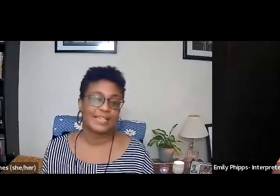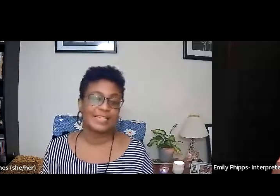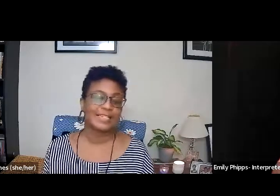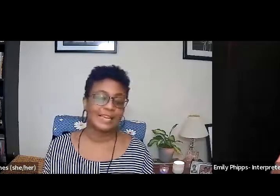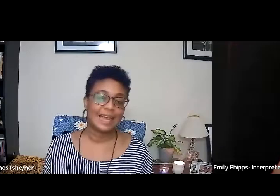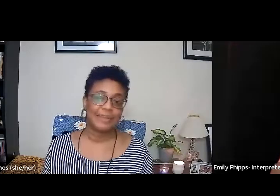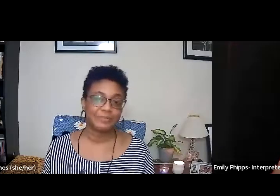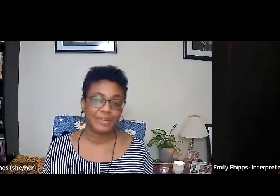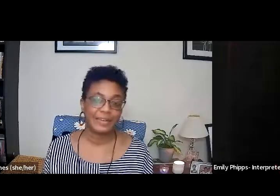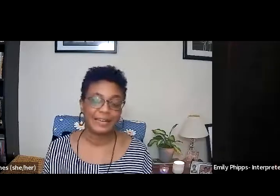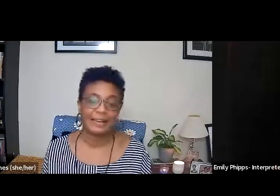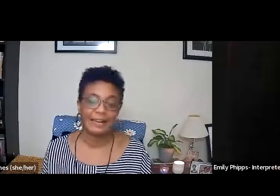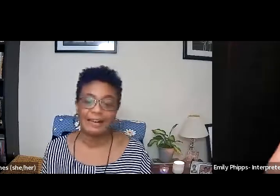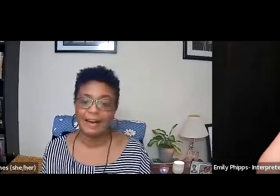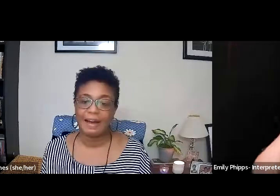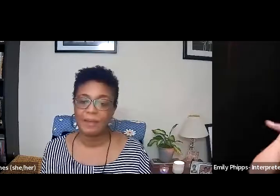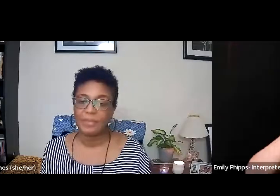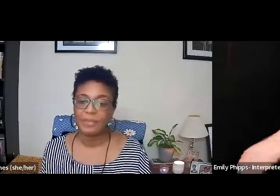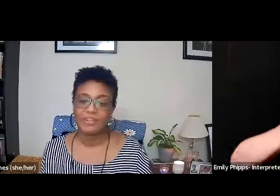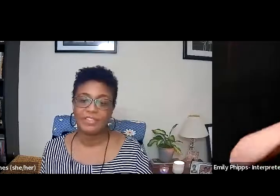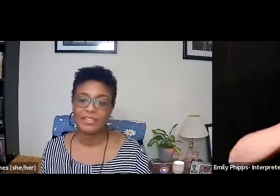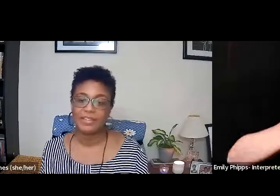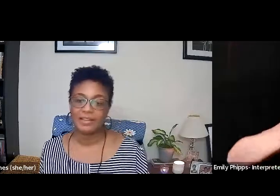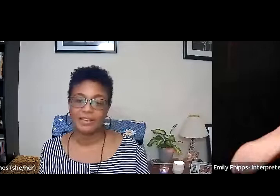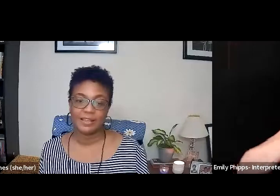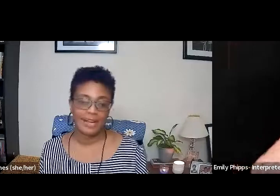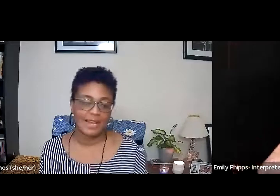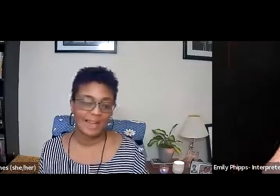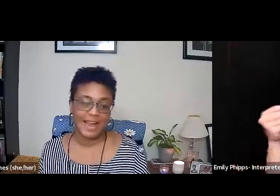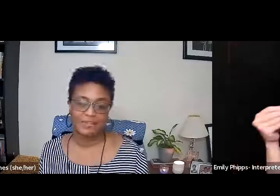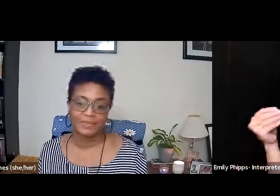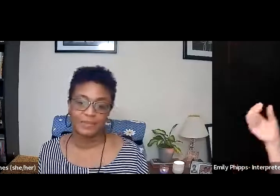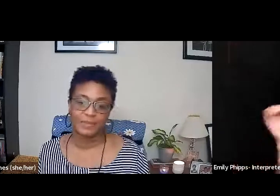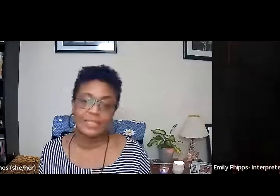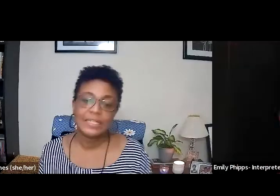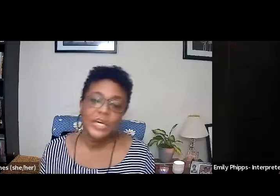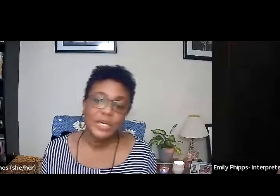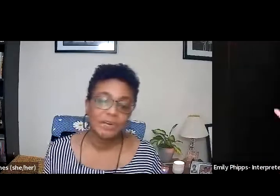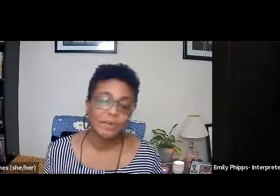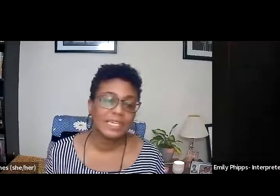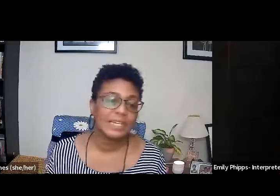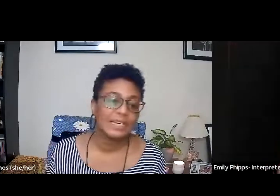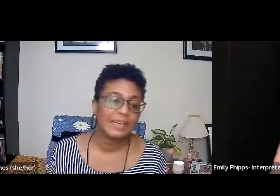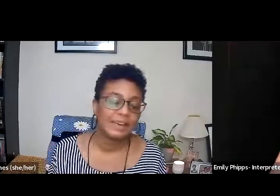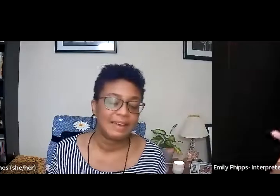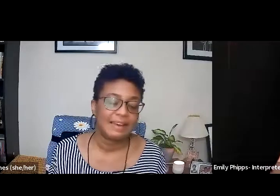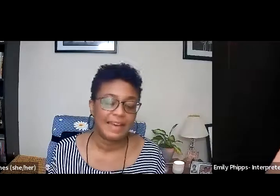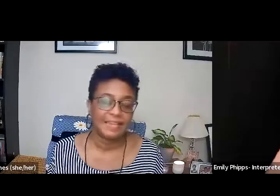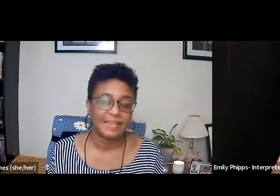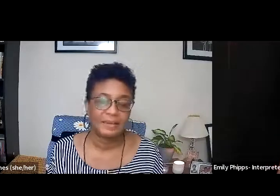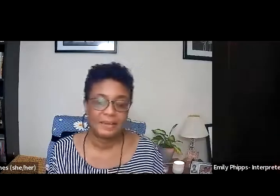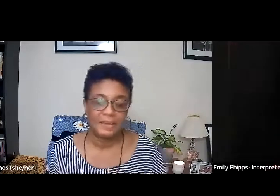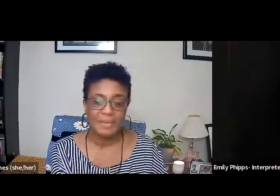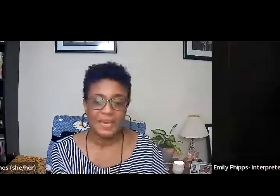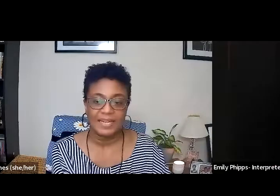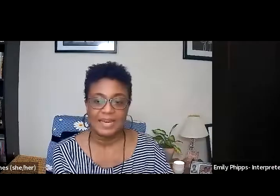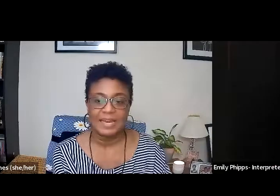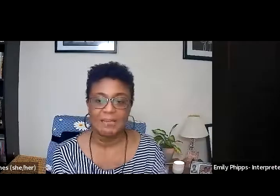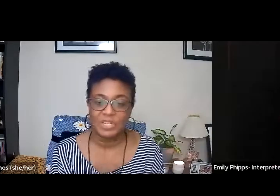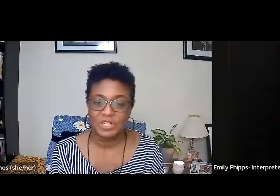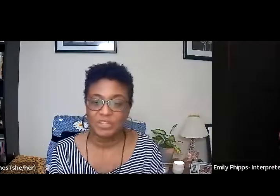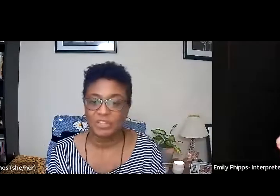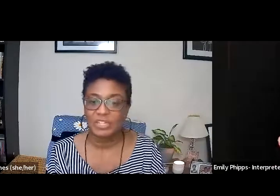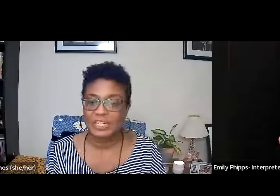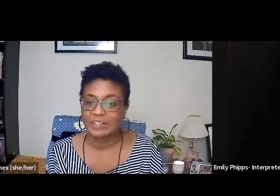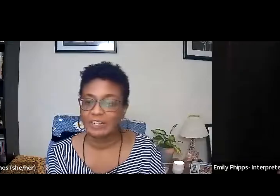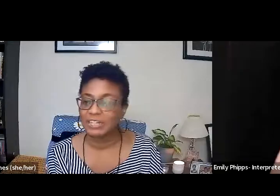tonight's gathering. There is just nothing like gathering with Cripkin. And as Meg Day